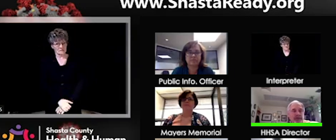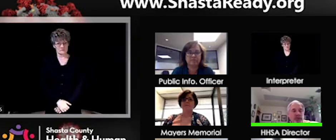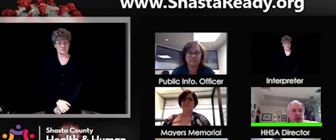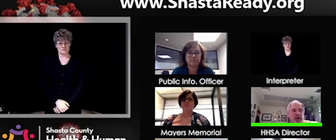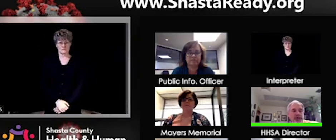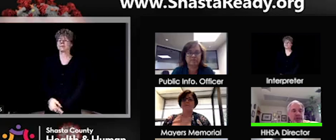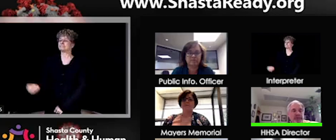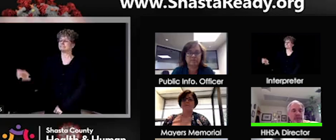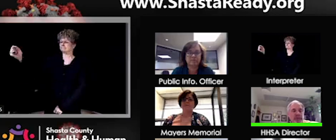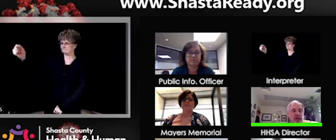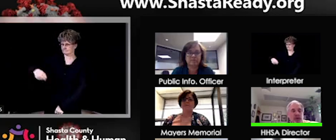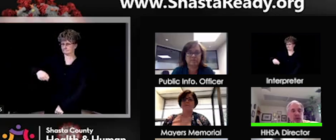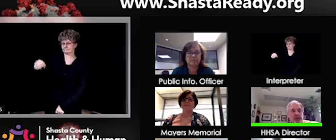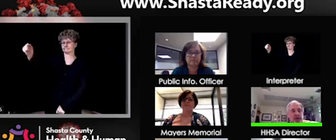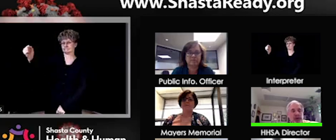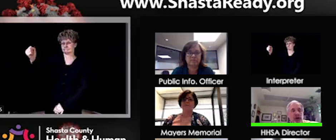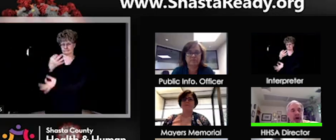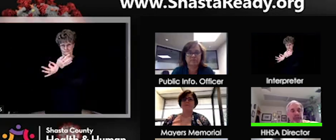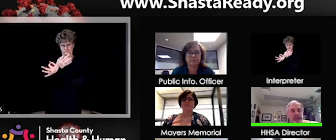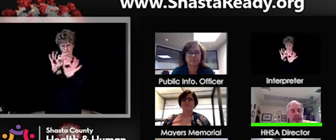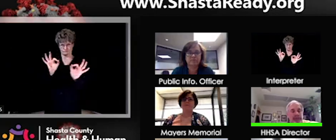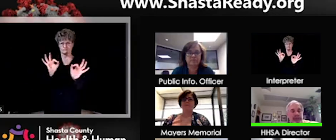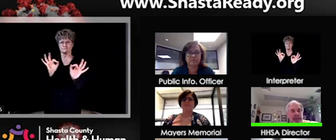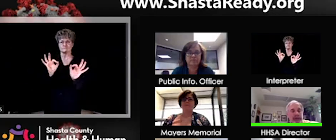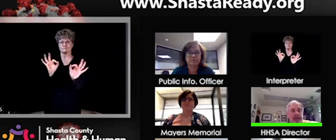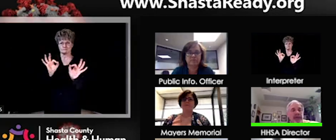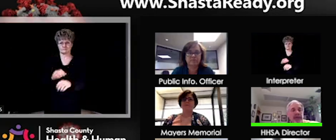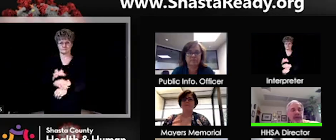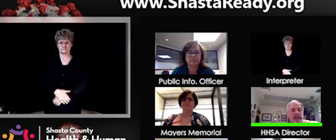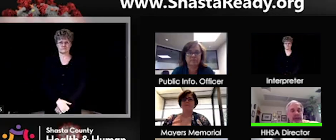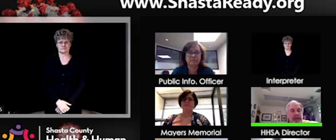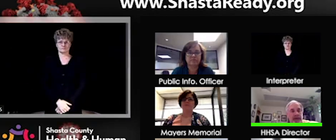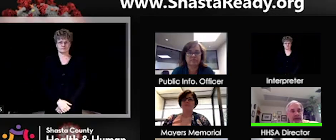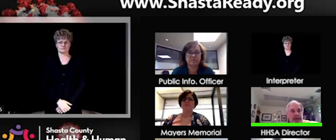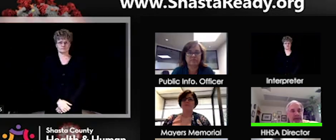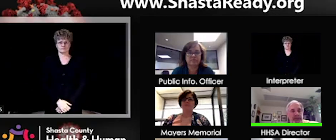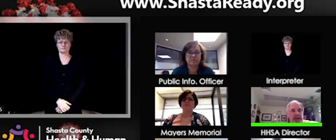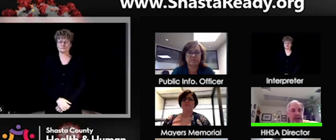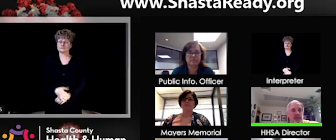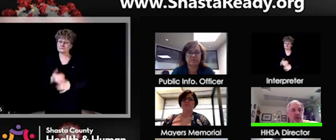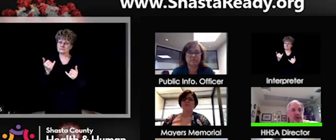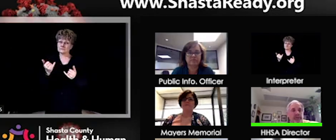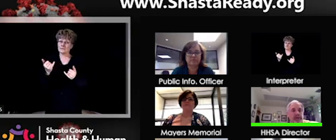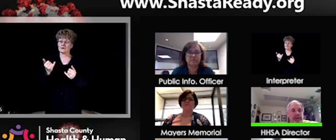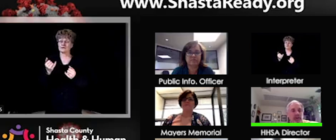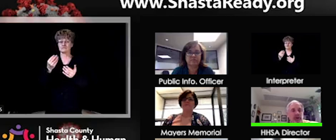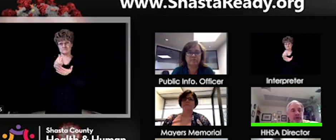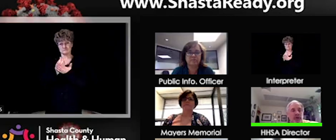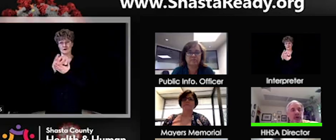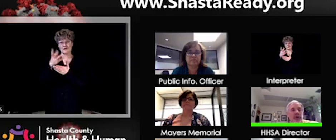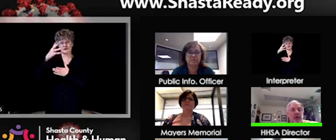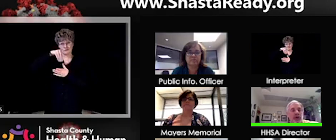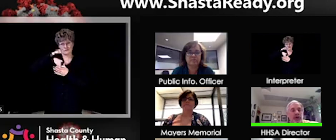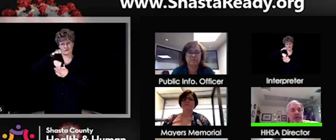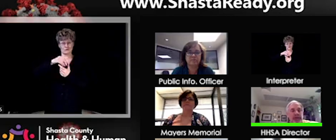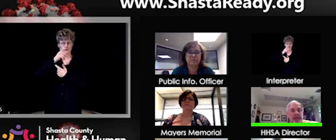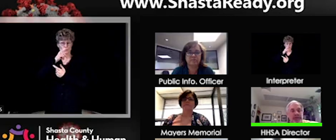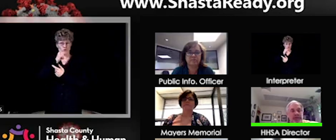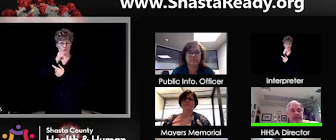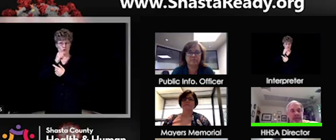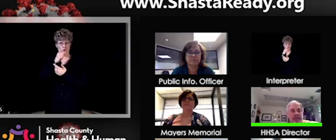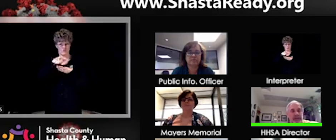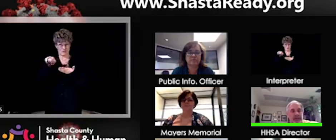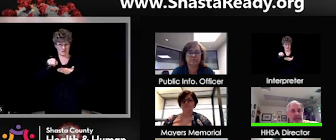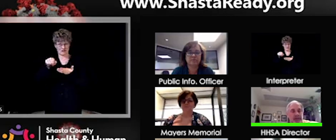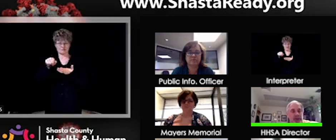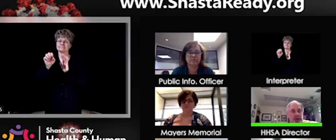Yes, it is free of charge. Uh, you know, of course, there is a cost, but that is being taken care of by the state of California. But anyone who goes to